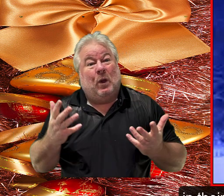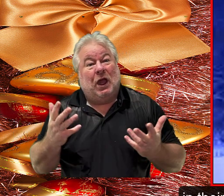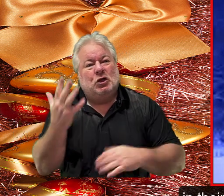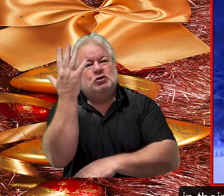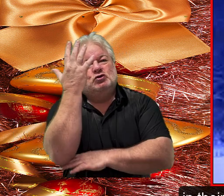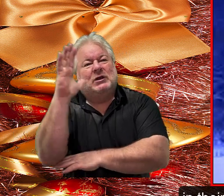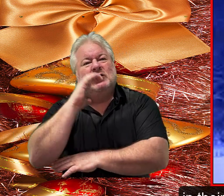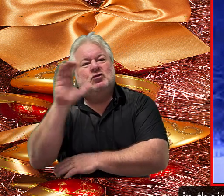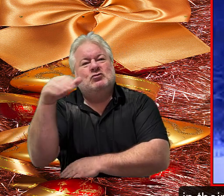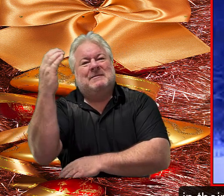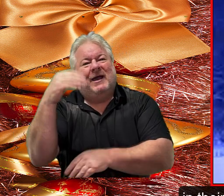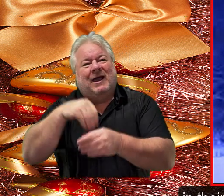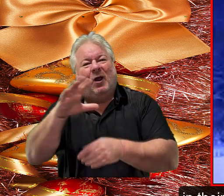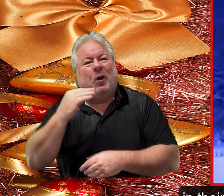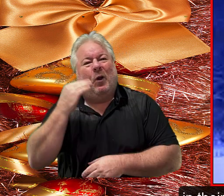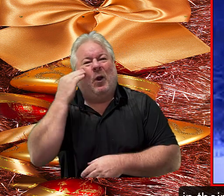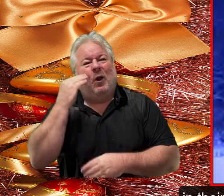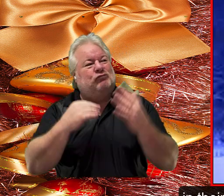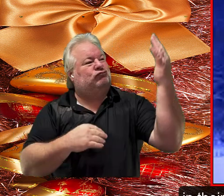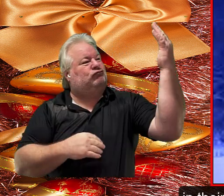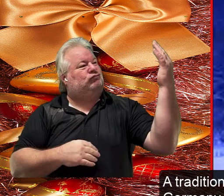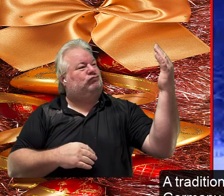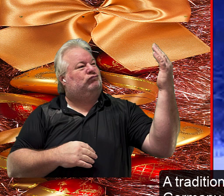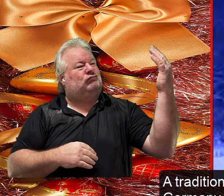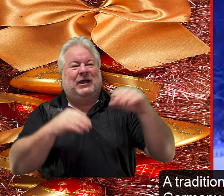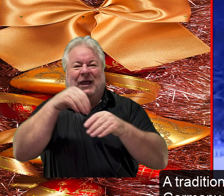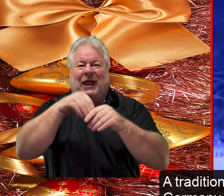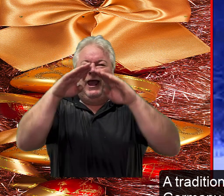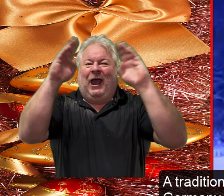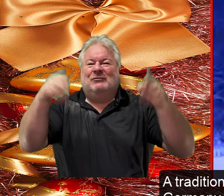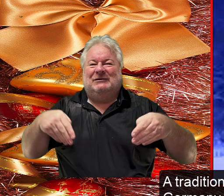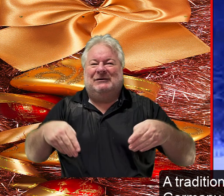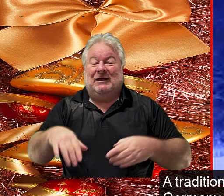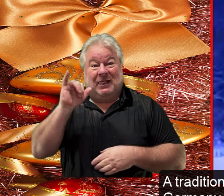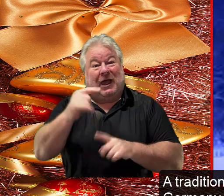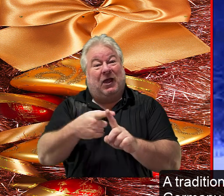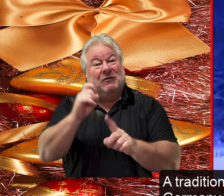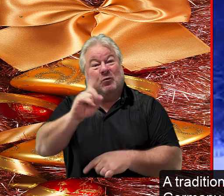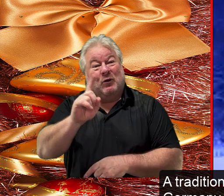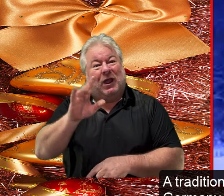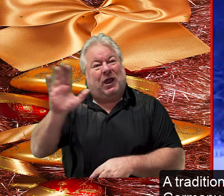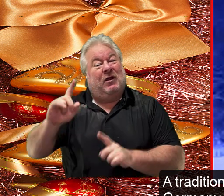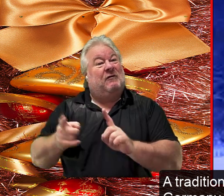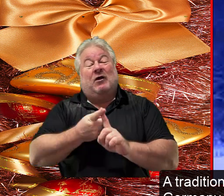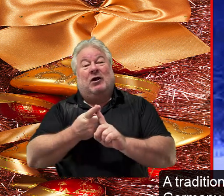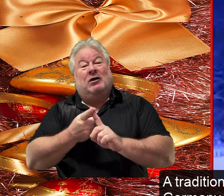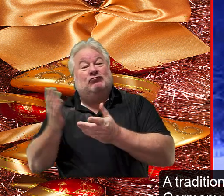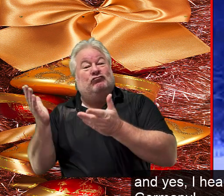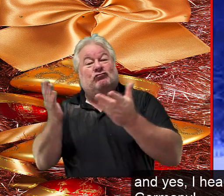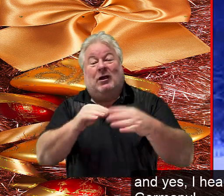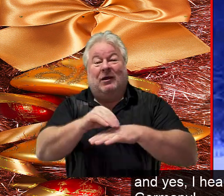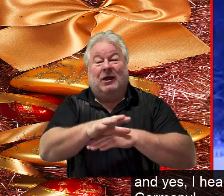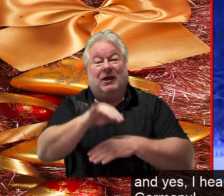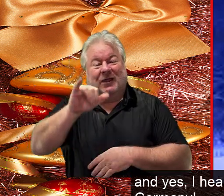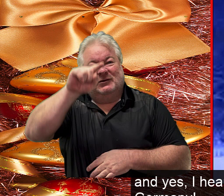trees in their home hey just like us a tradition that was brought over from germany